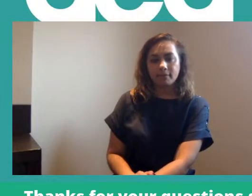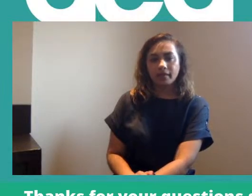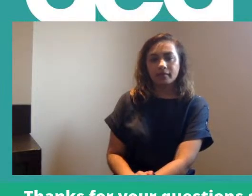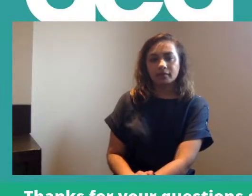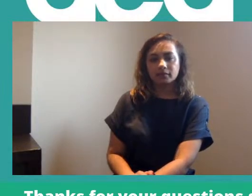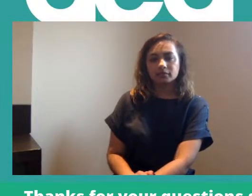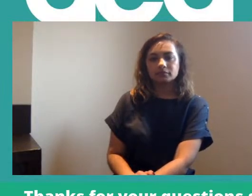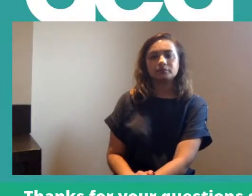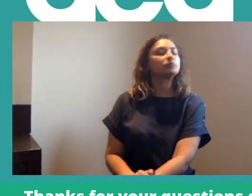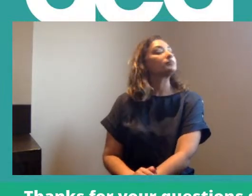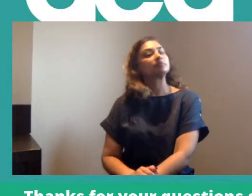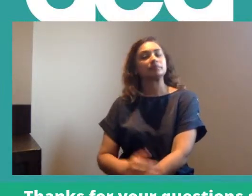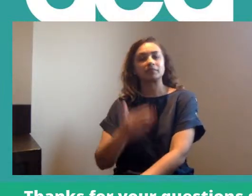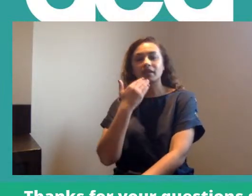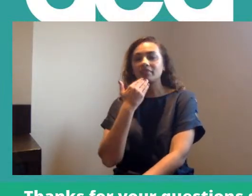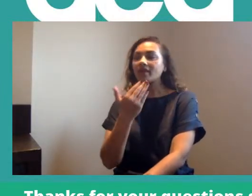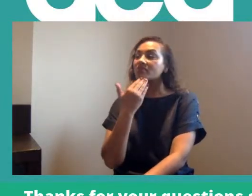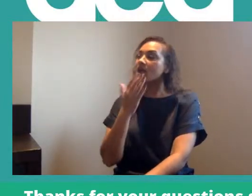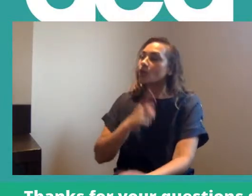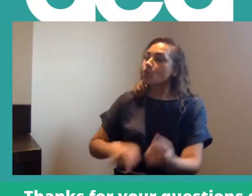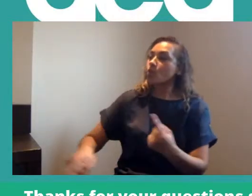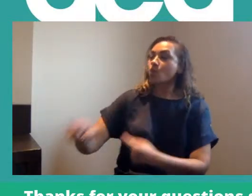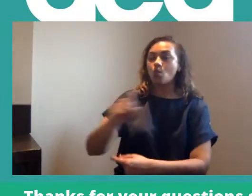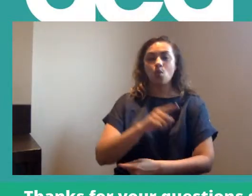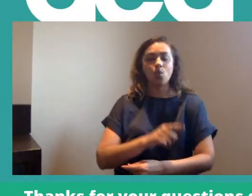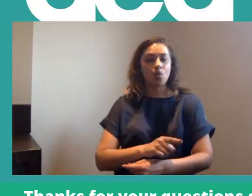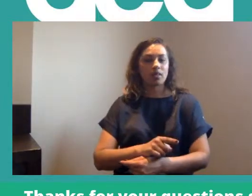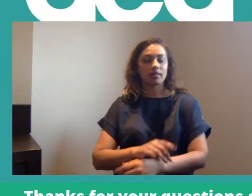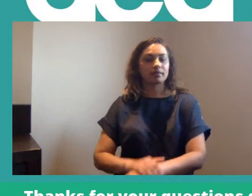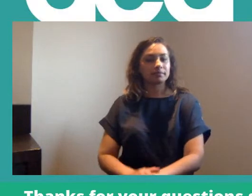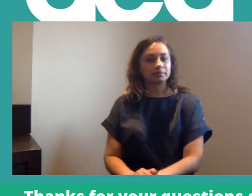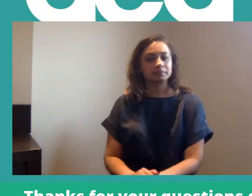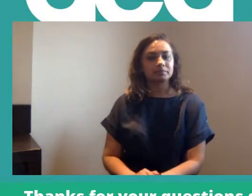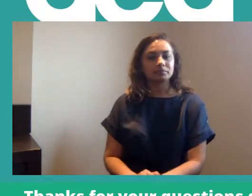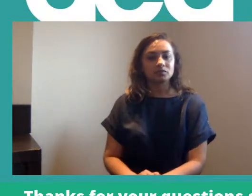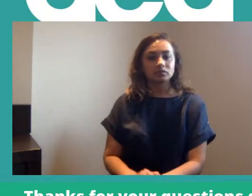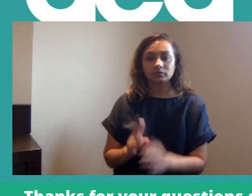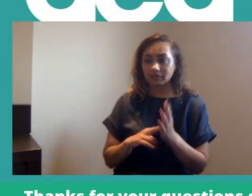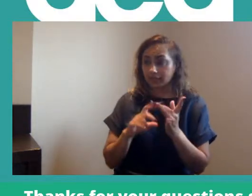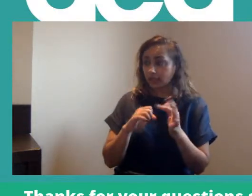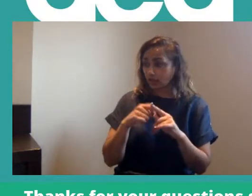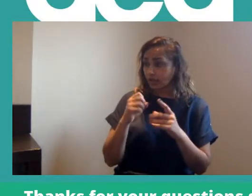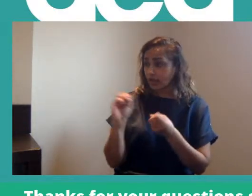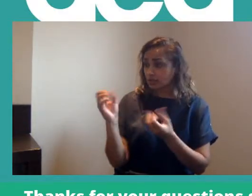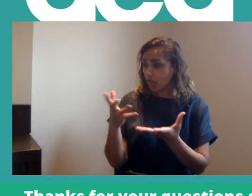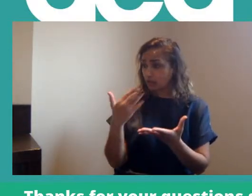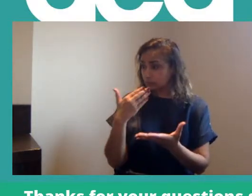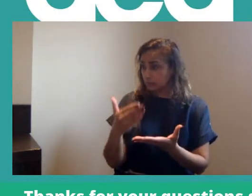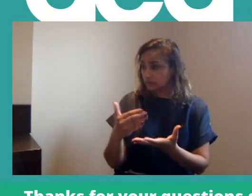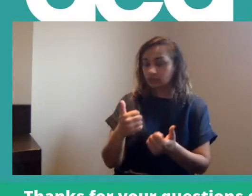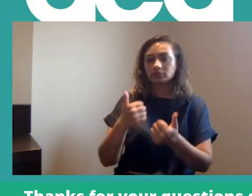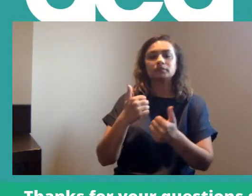Thank you, everyone, for having me. Nick, are you able to share my slides, please?